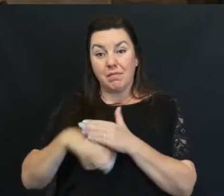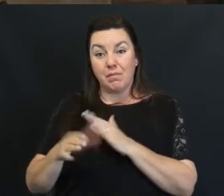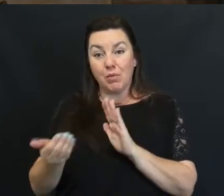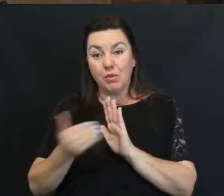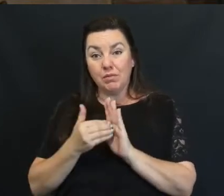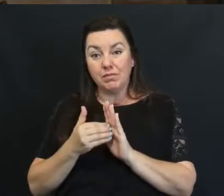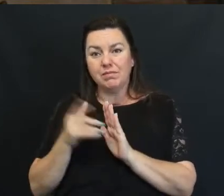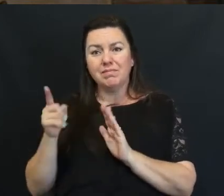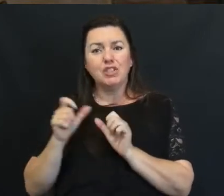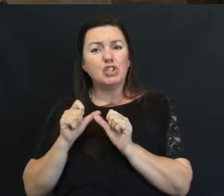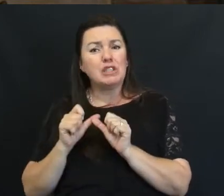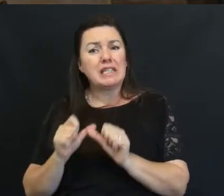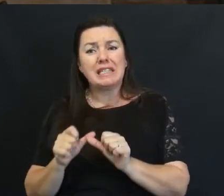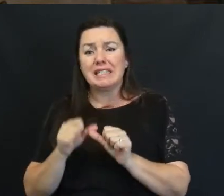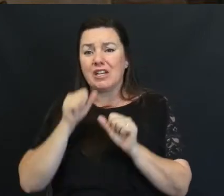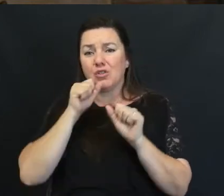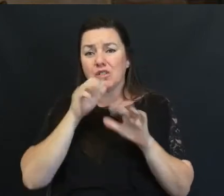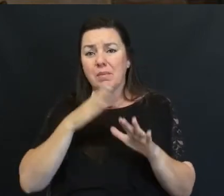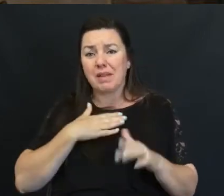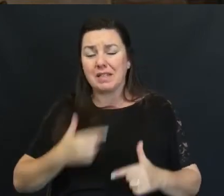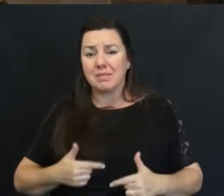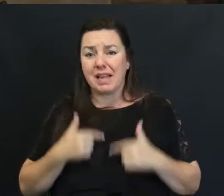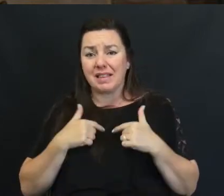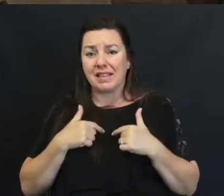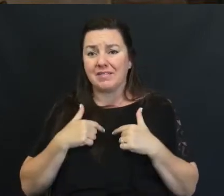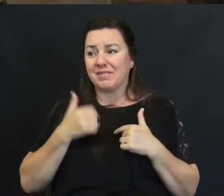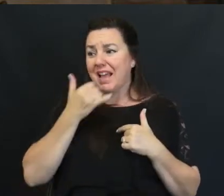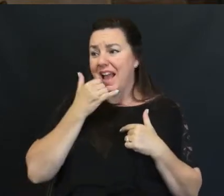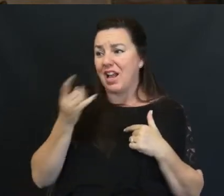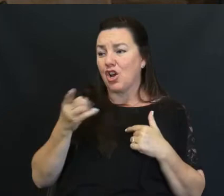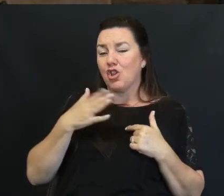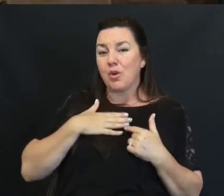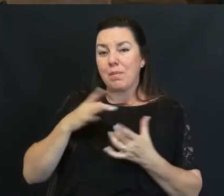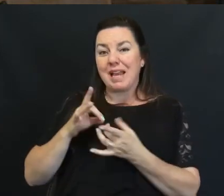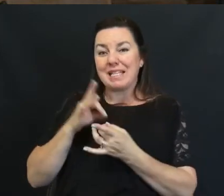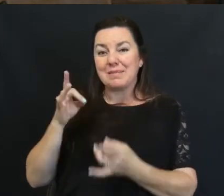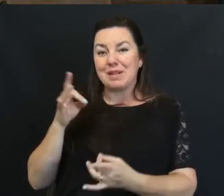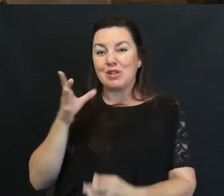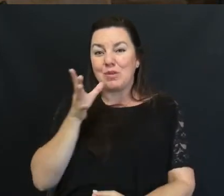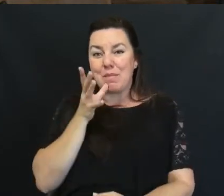continues To bless my life I call her My spiritual mom